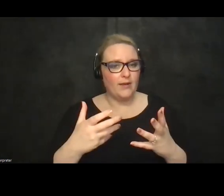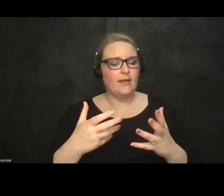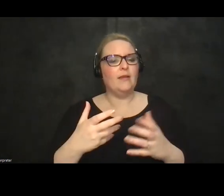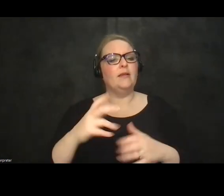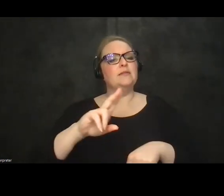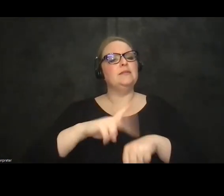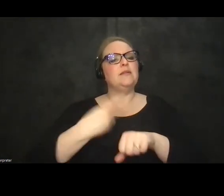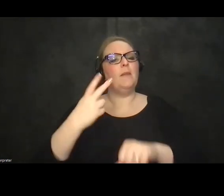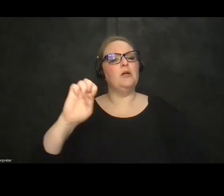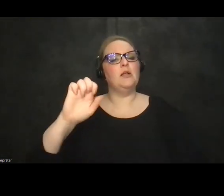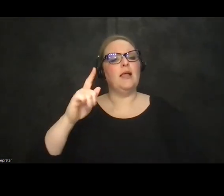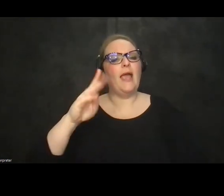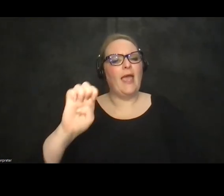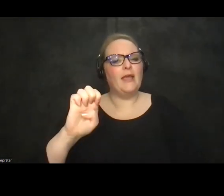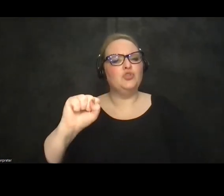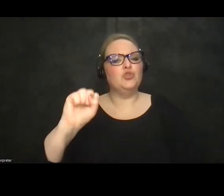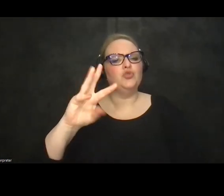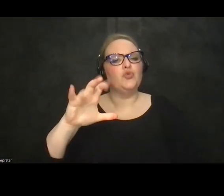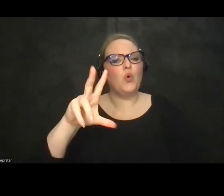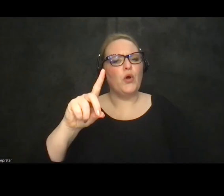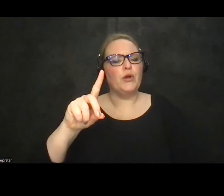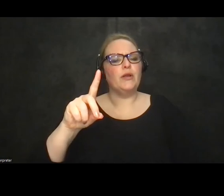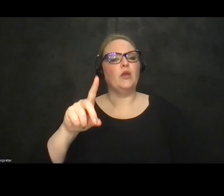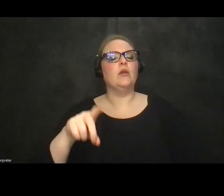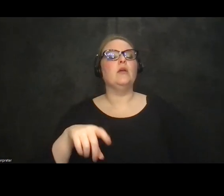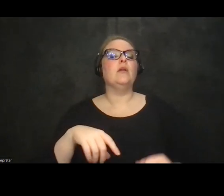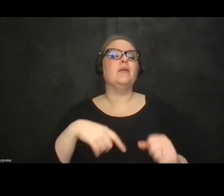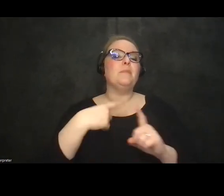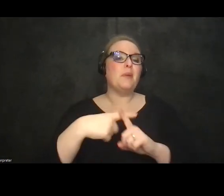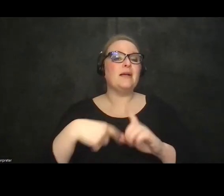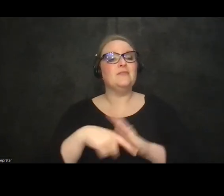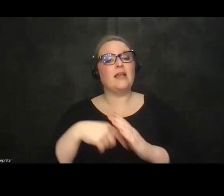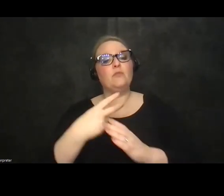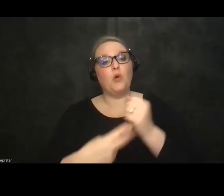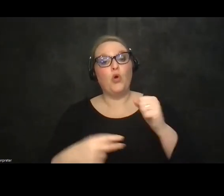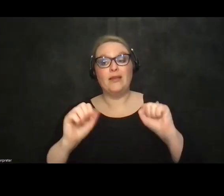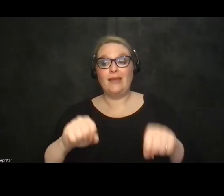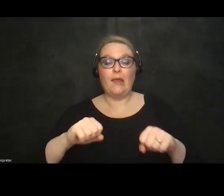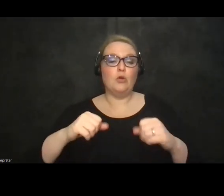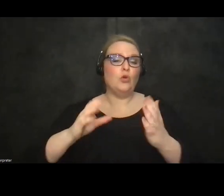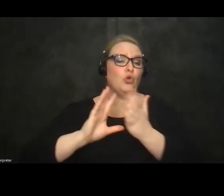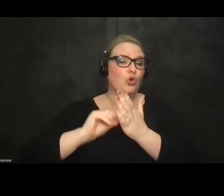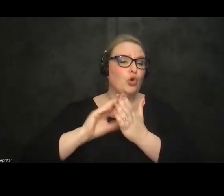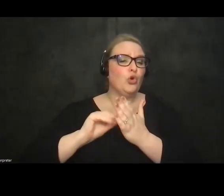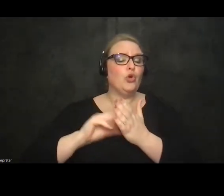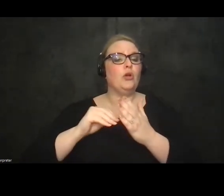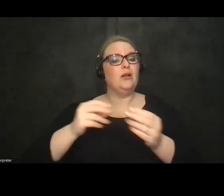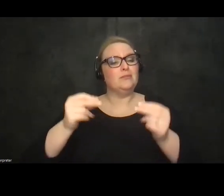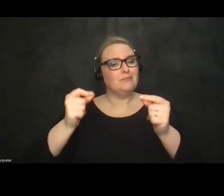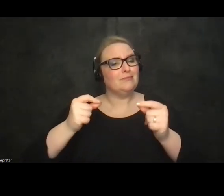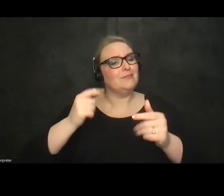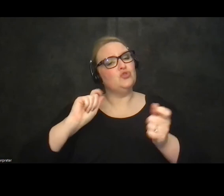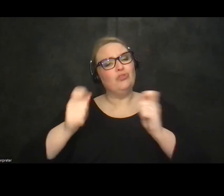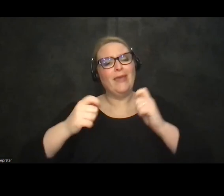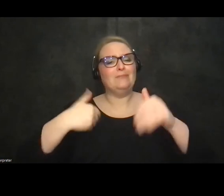uh yeah you know where there's so much knowledge being gained there's all this fast-paced change going